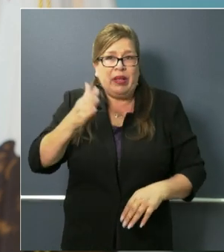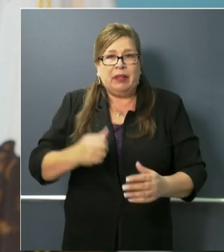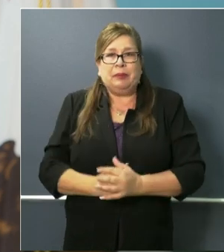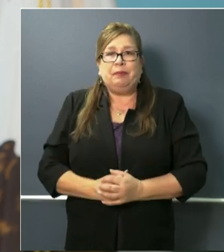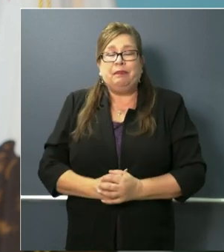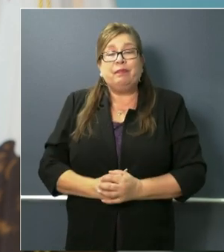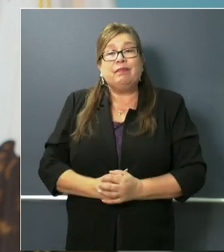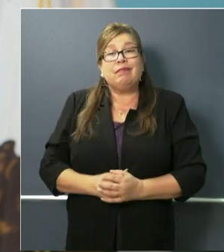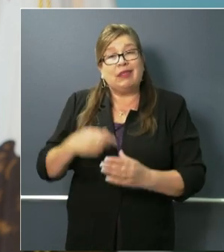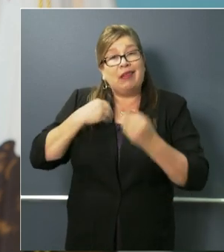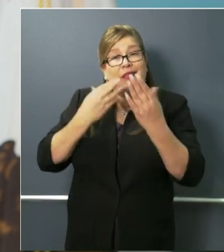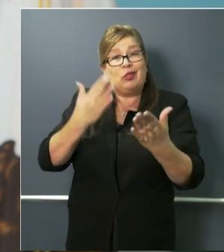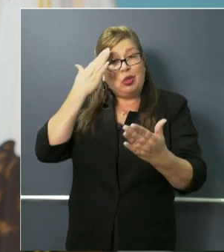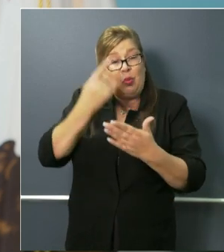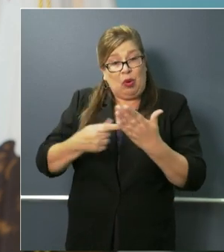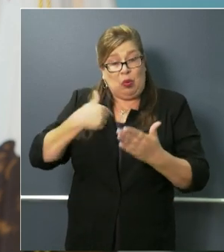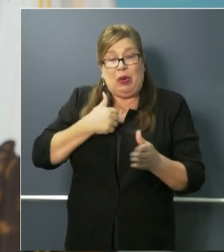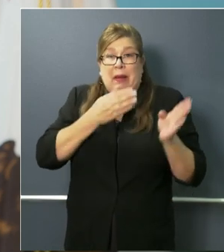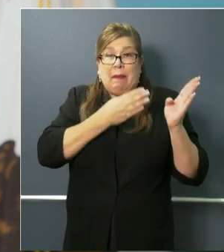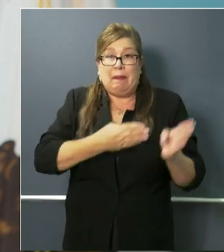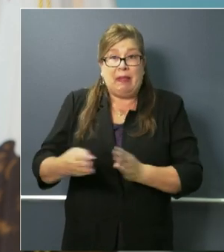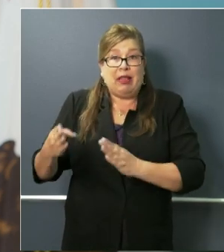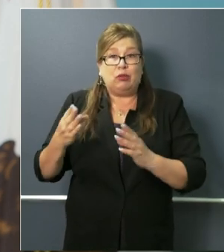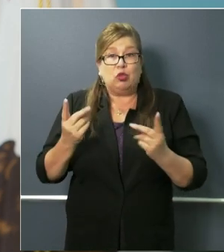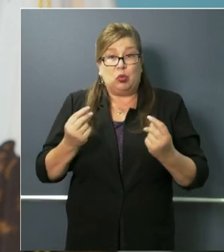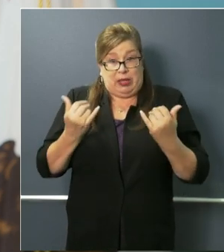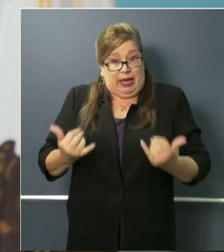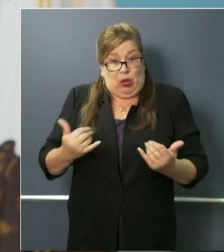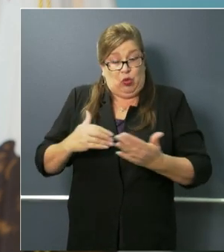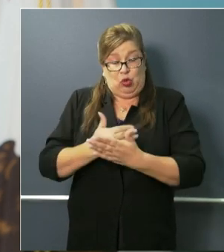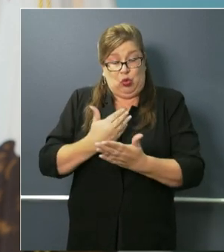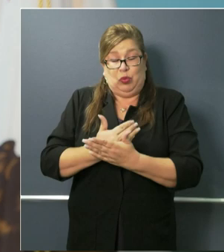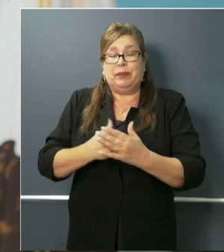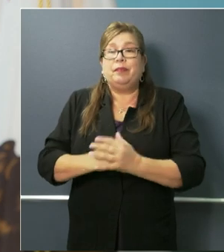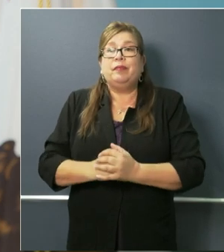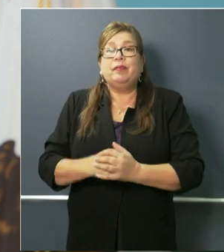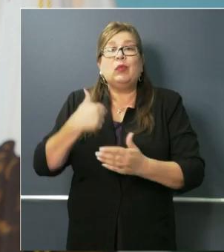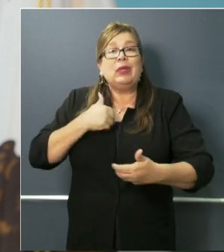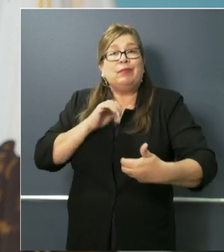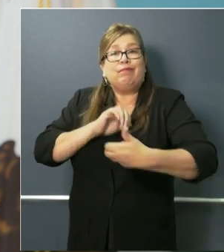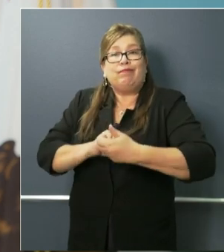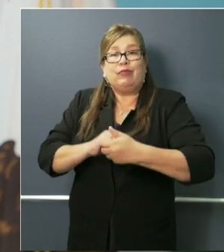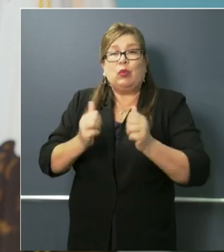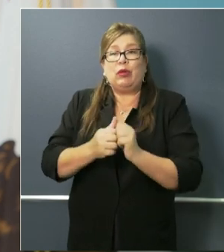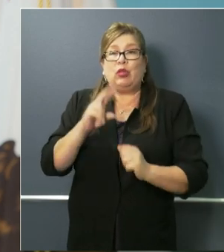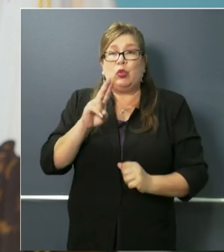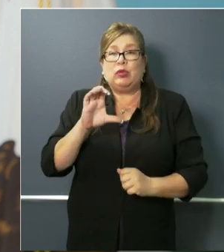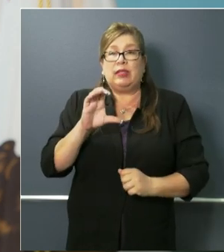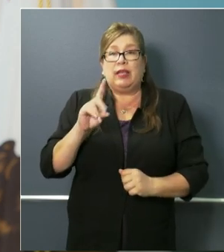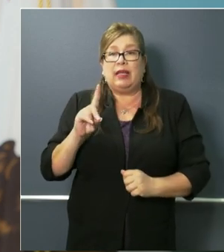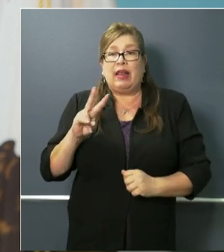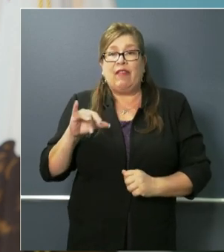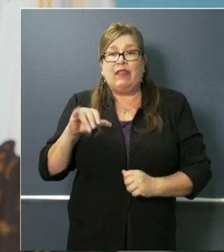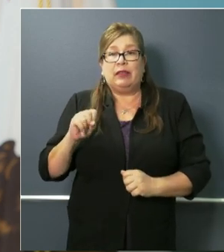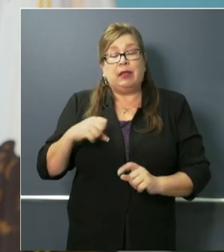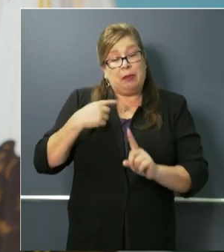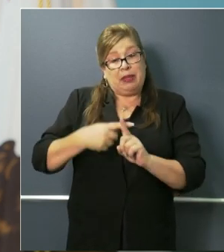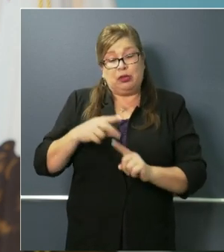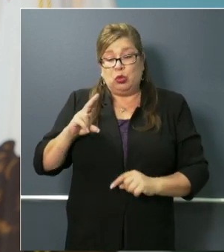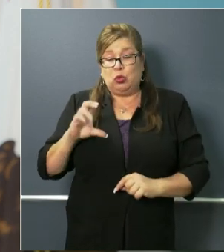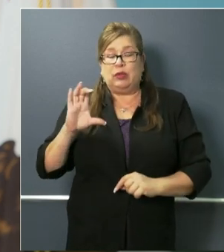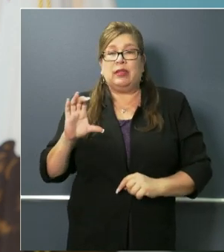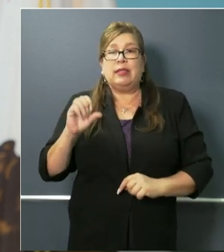we are promoting. We specifically have a new partnership with UC Davis and UC San Diego